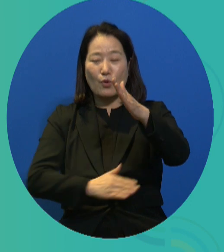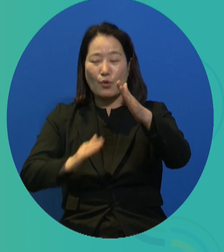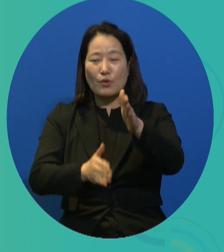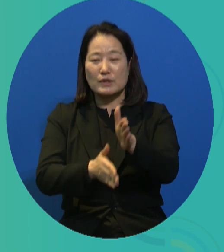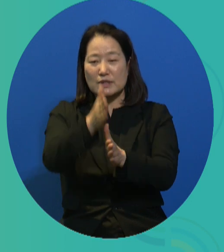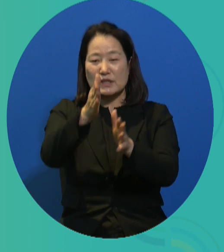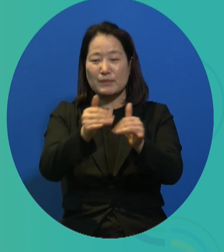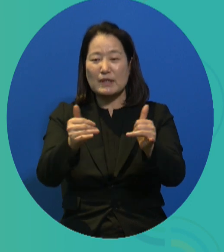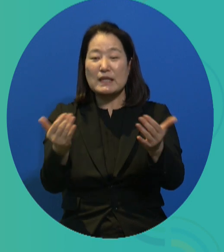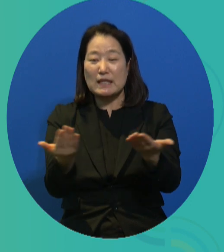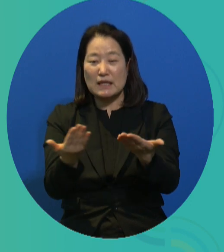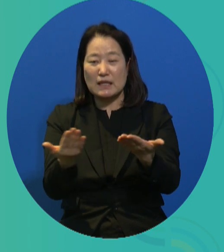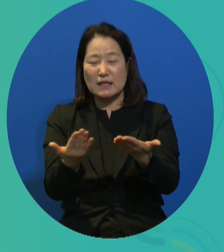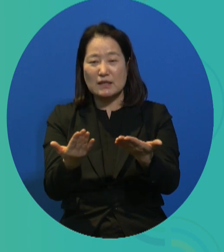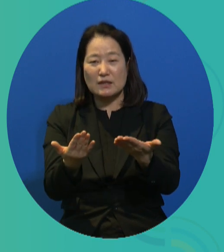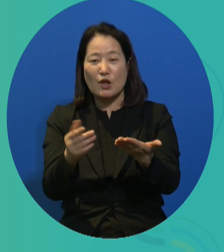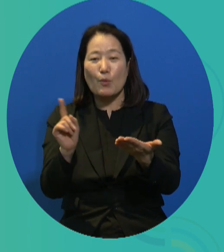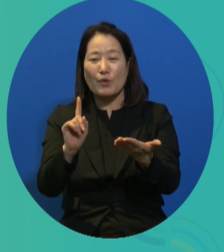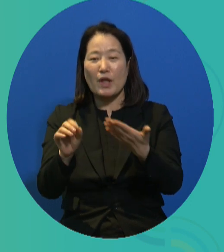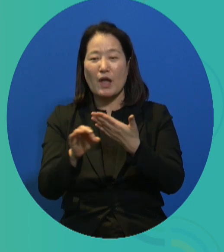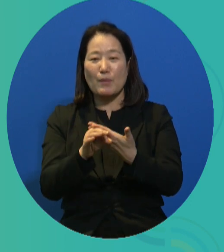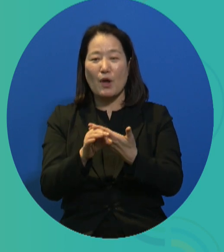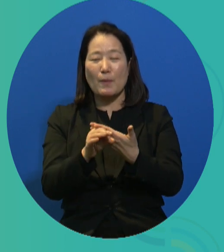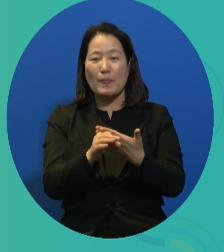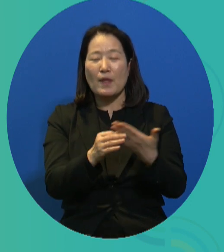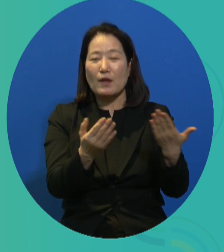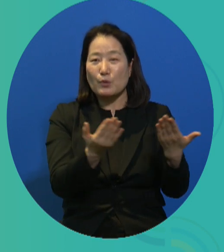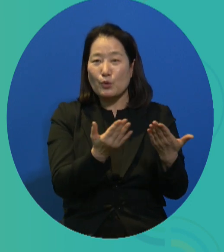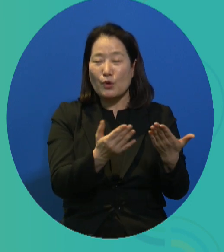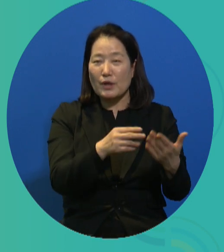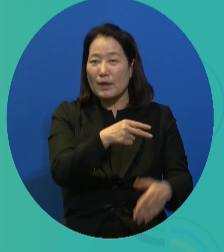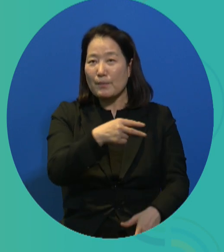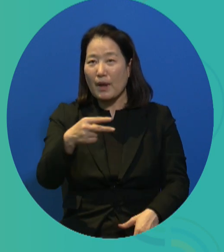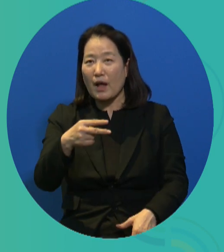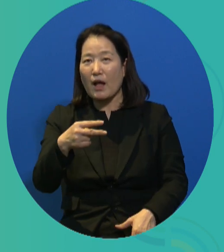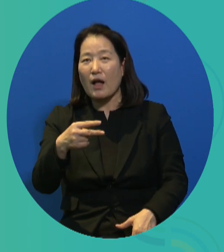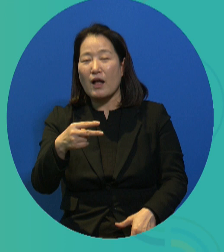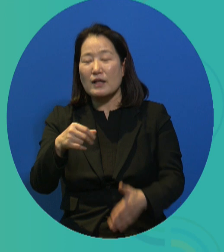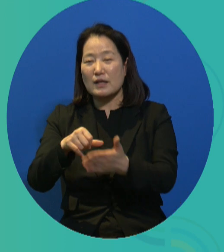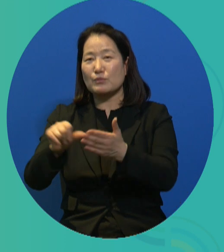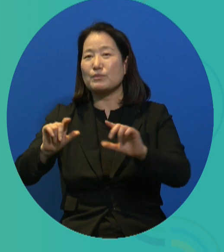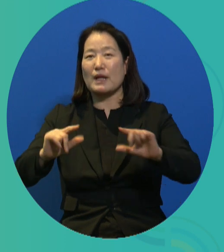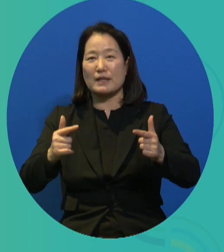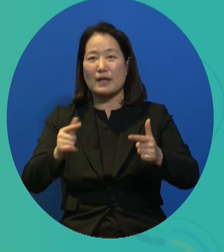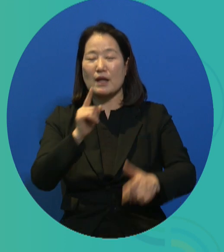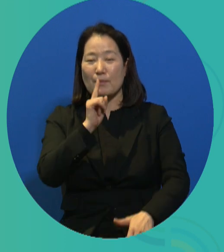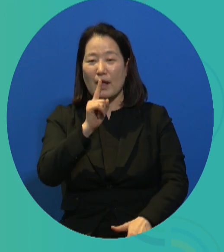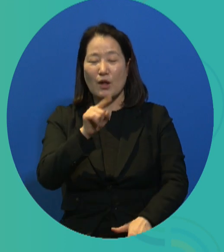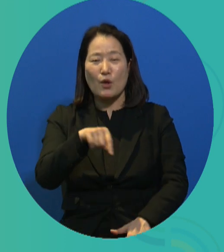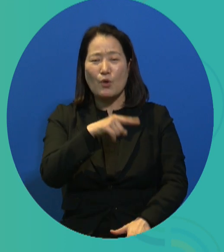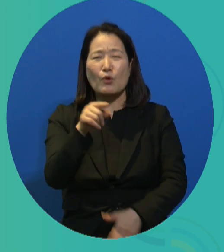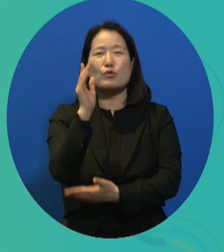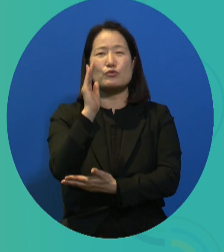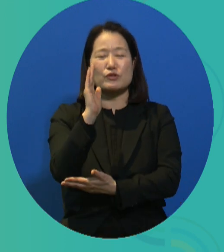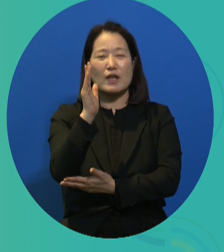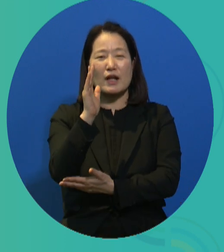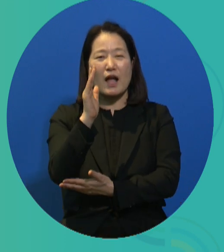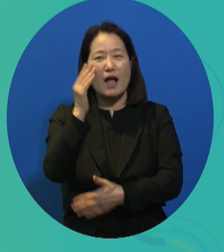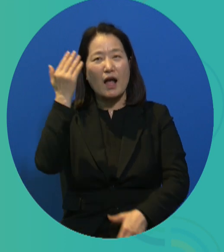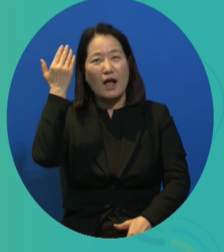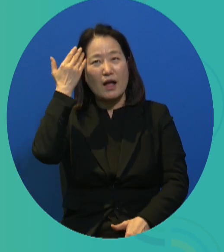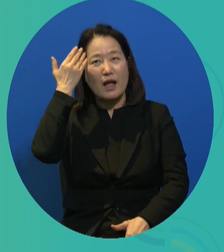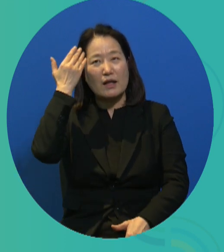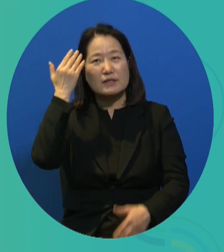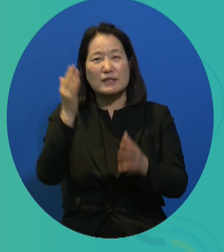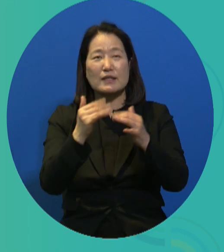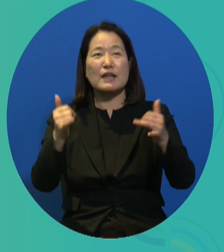Ultimately, this means that public citizen work has to be guaranteed by the state because it's public in nature. There are many academics who argue for